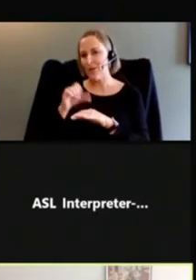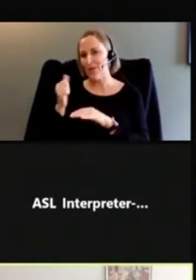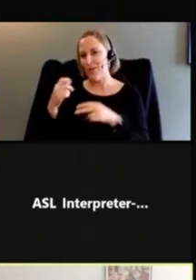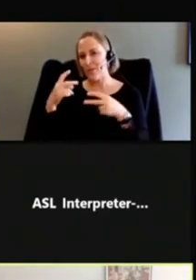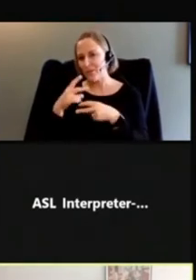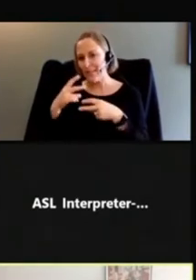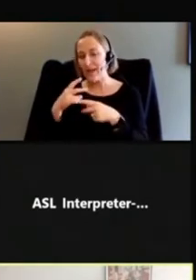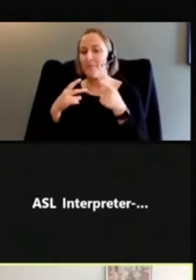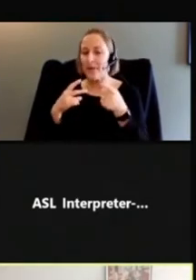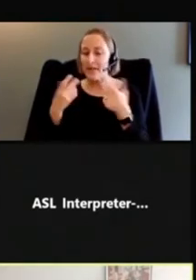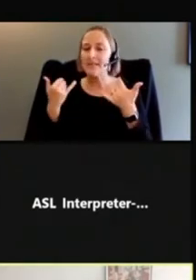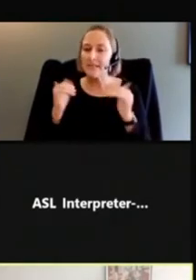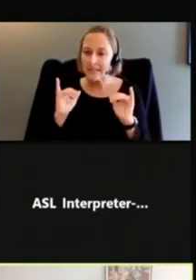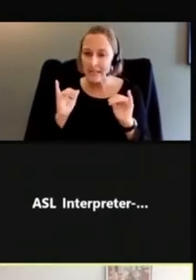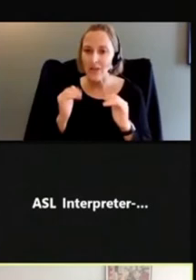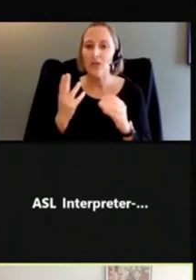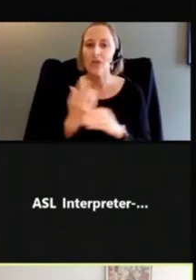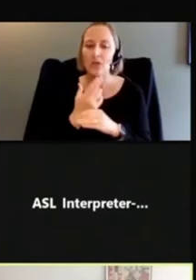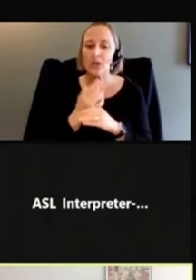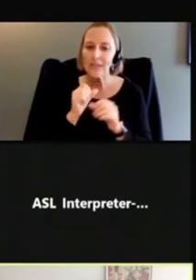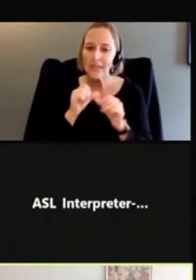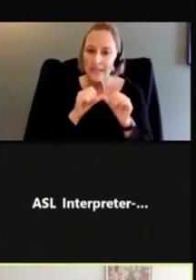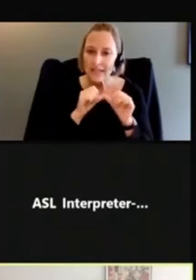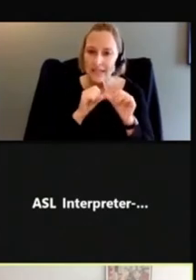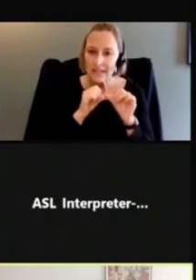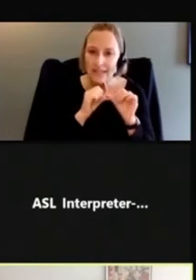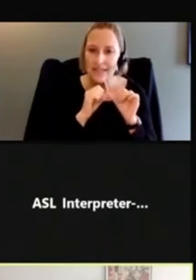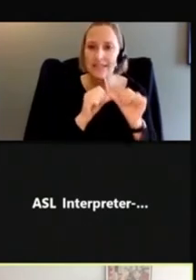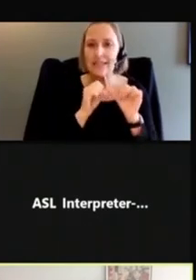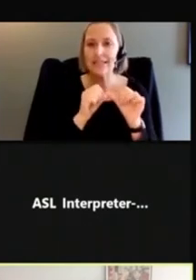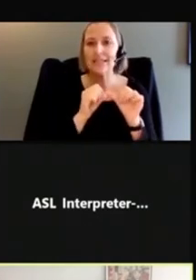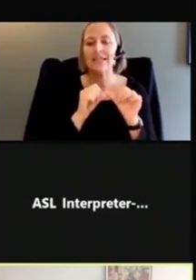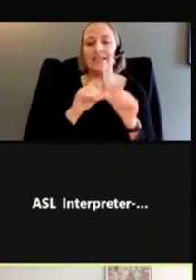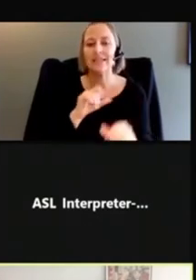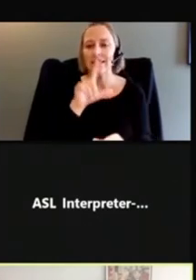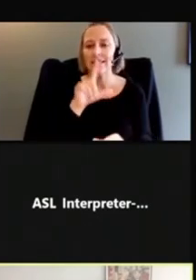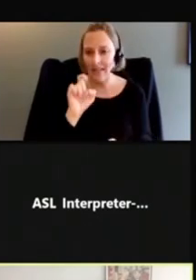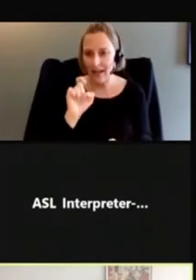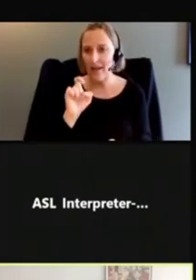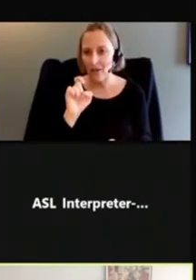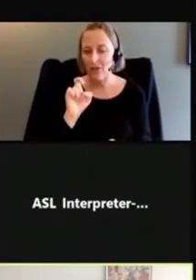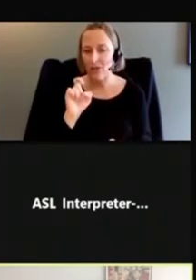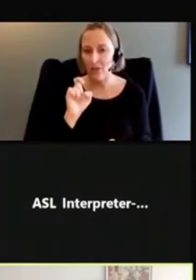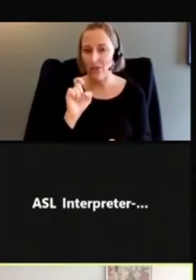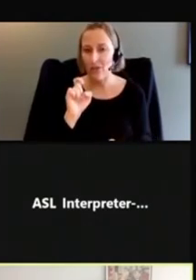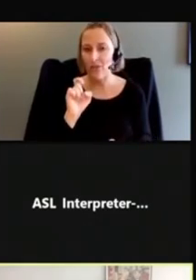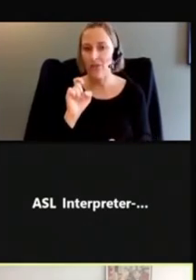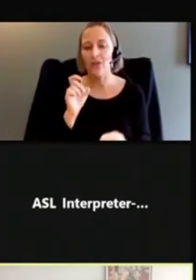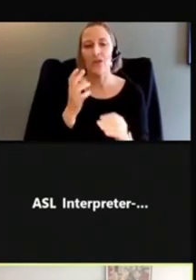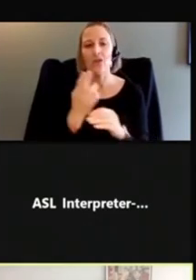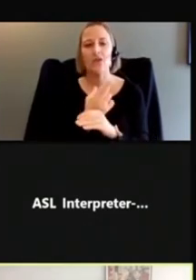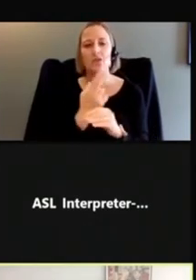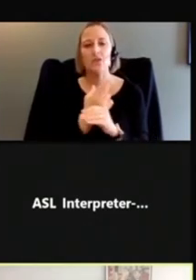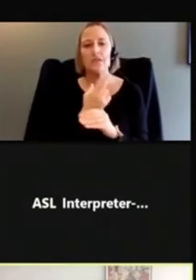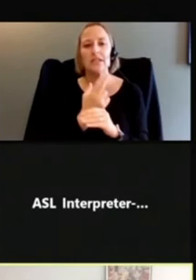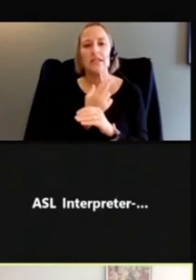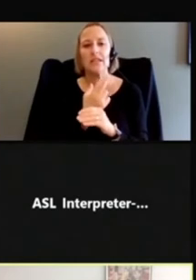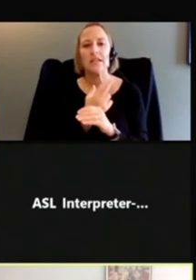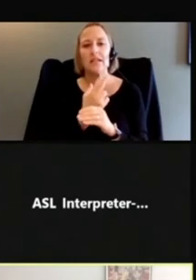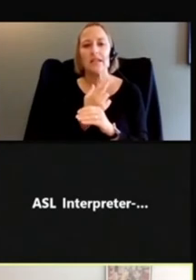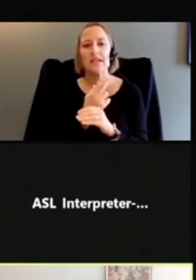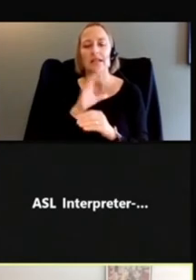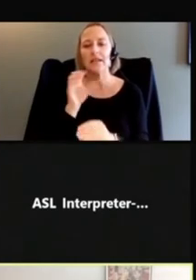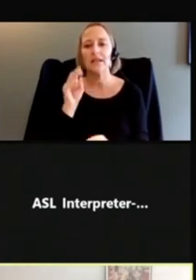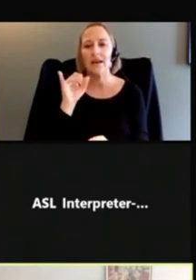it is still using a consistent style. And it's using the convention of comic